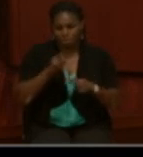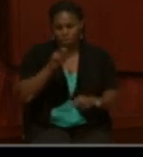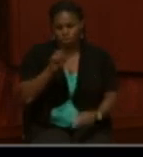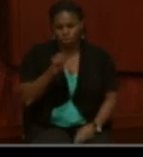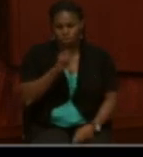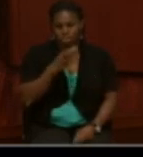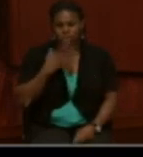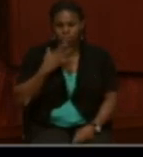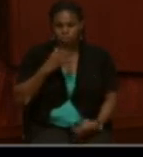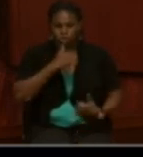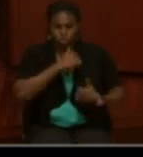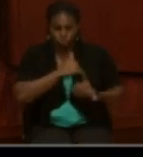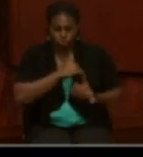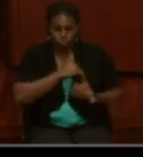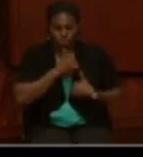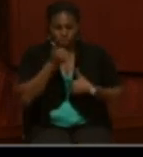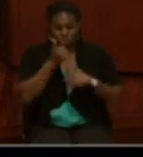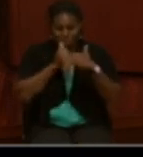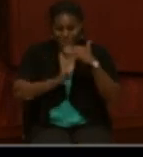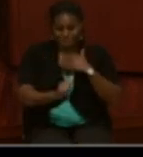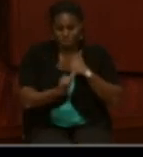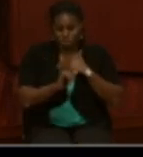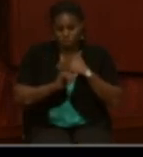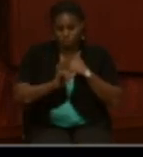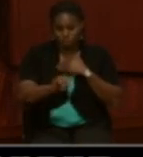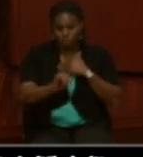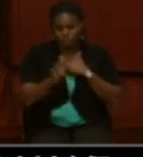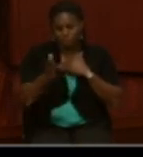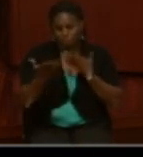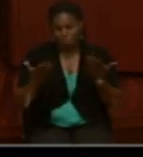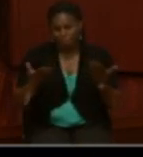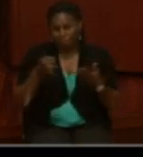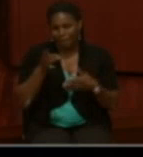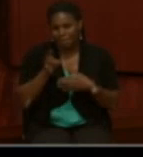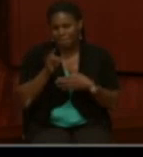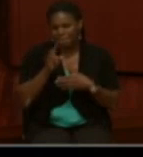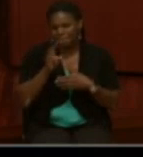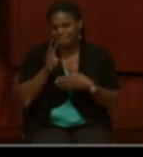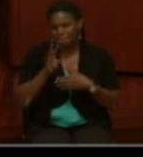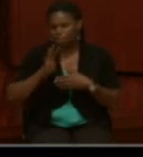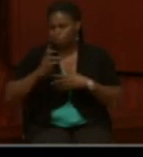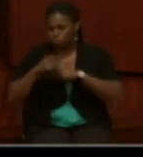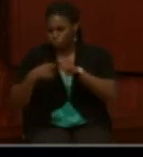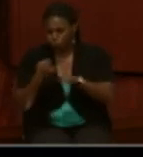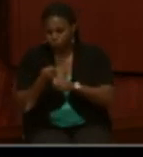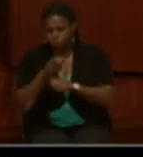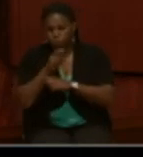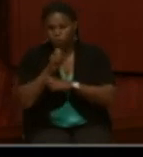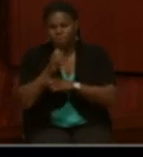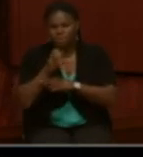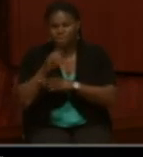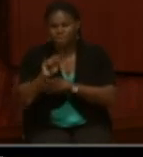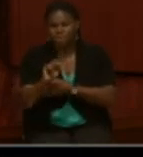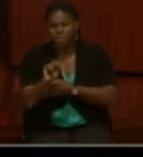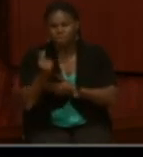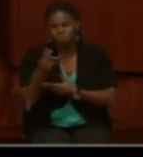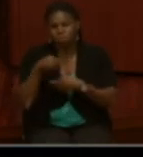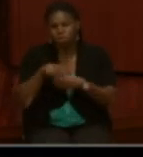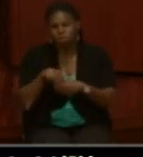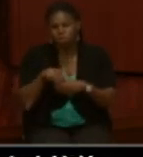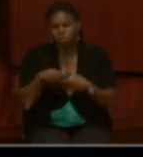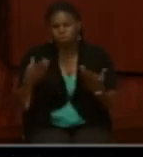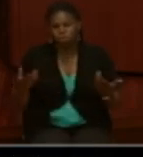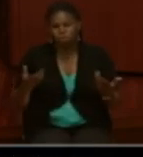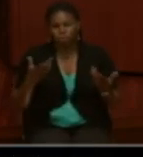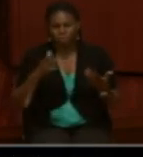troop regiments and came under that jurisdiction by late 1864. U.S. CT regiments included regiments